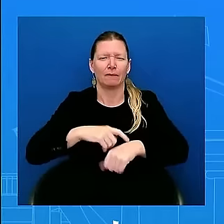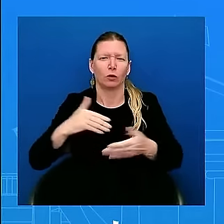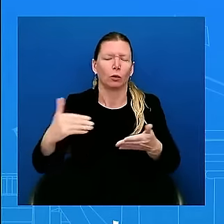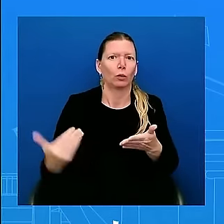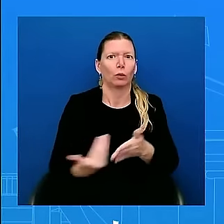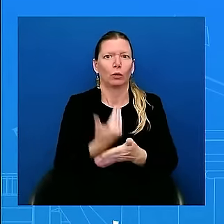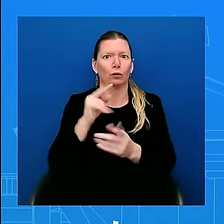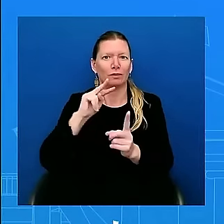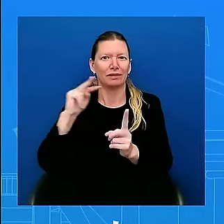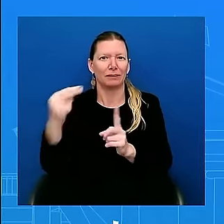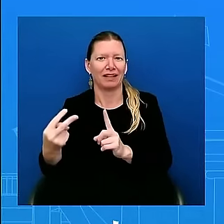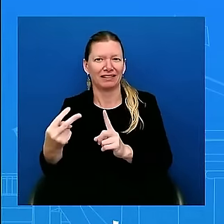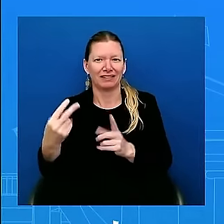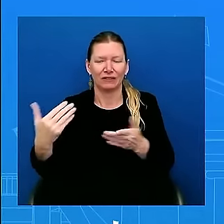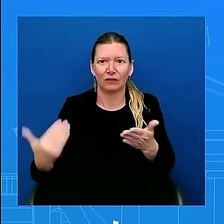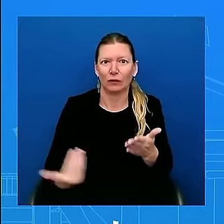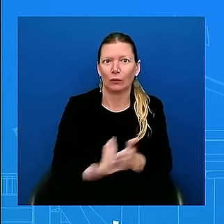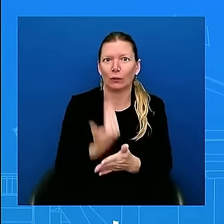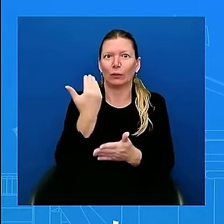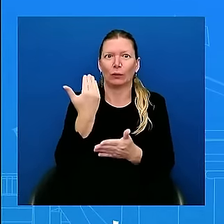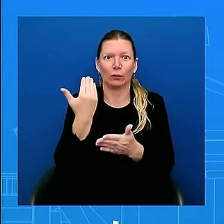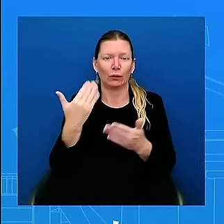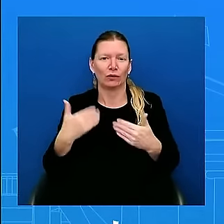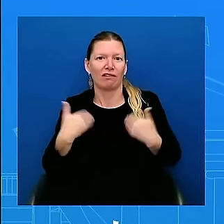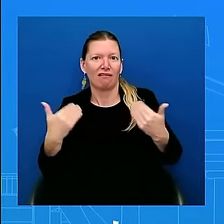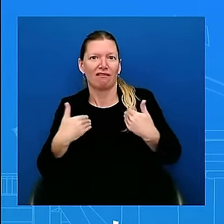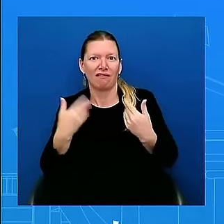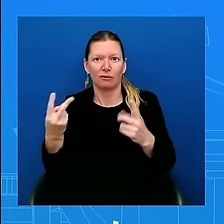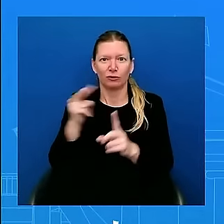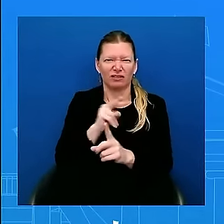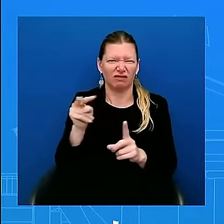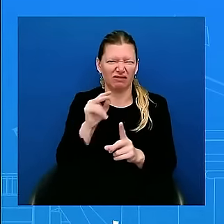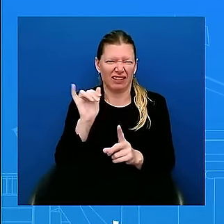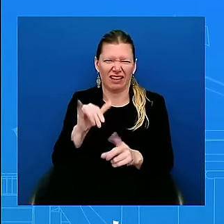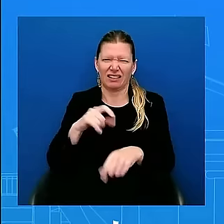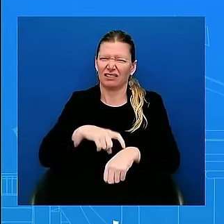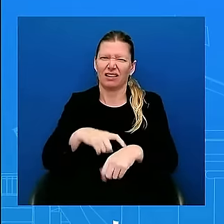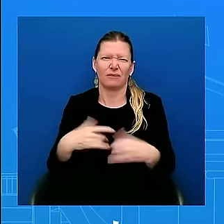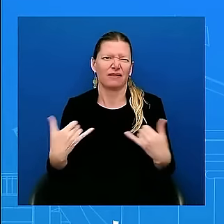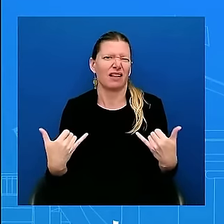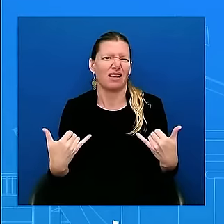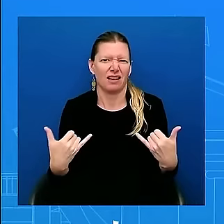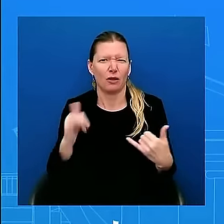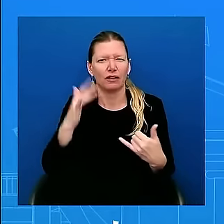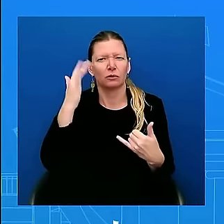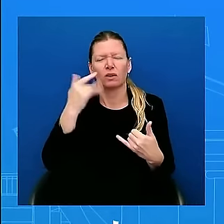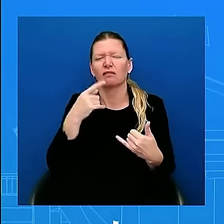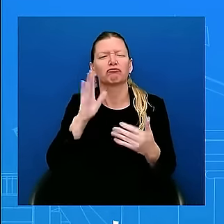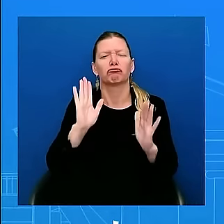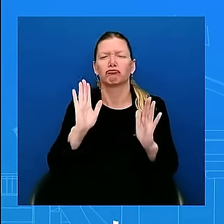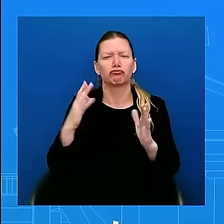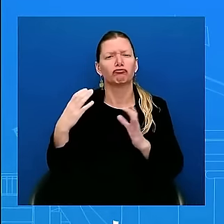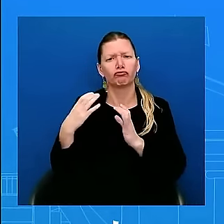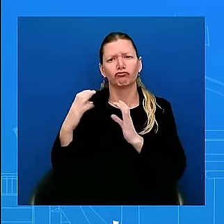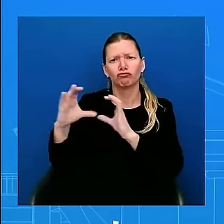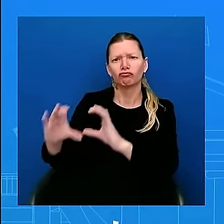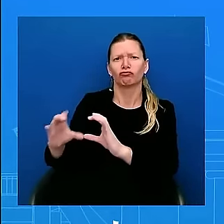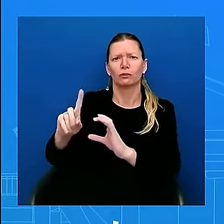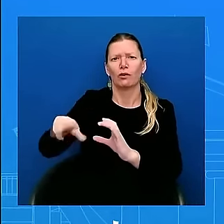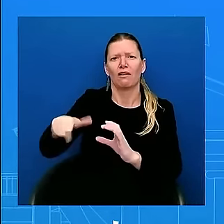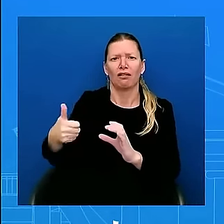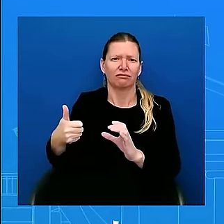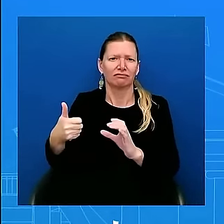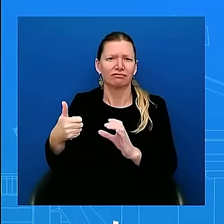he's passing the torch, why it's time to give it over to new, fresh voices. And he also talked about unity. And I would also